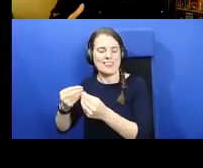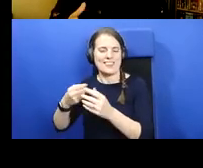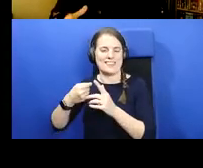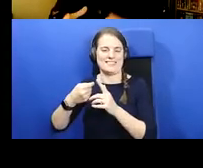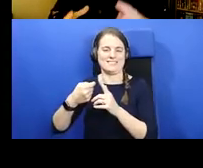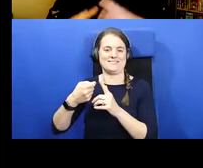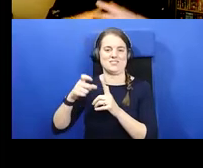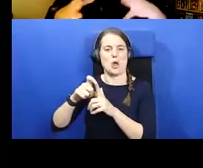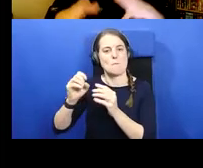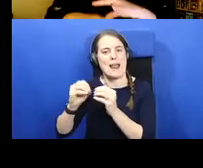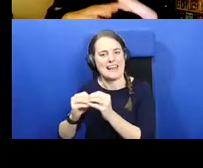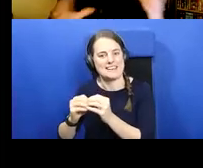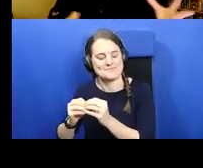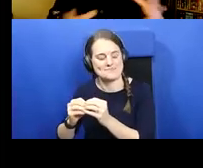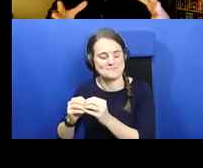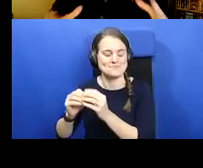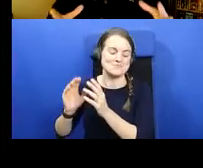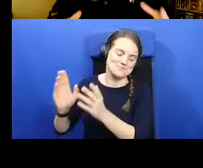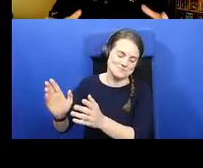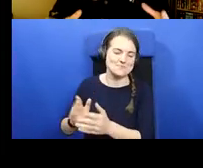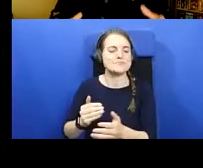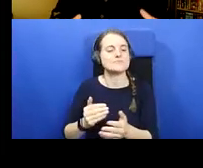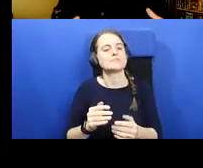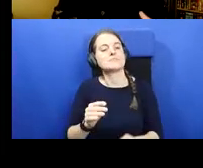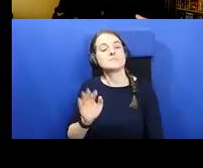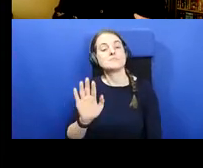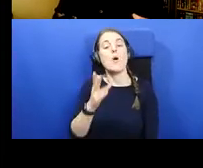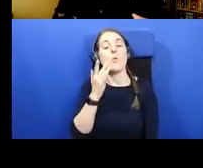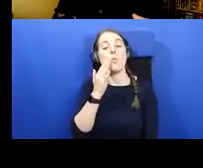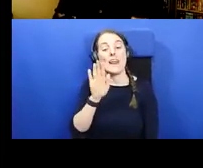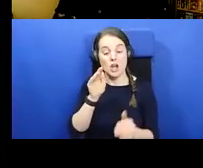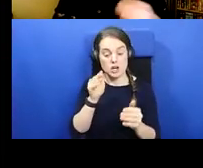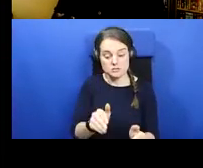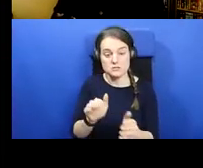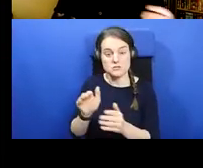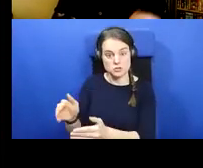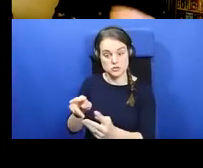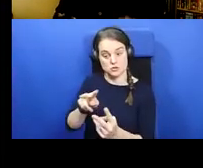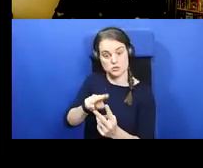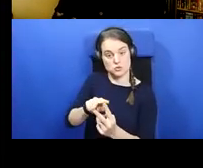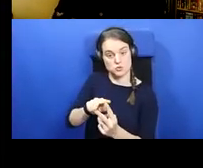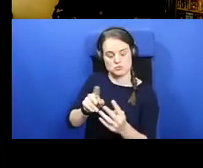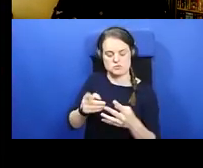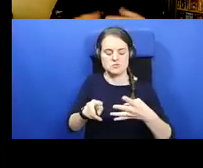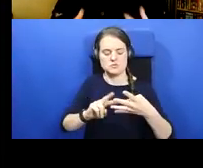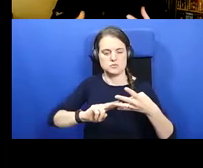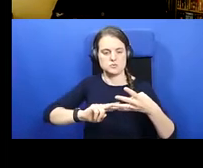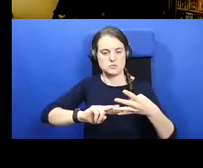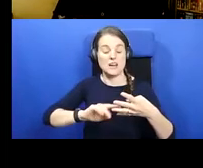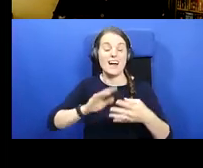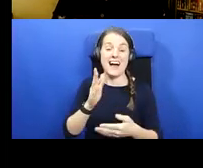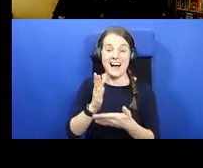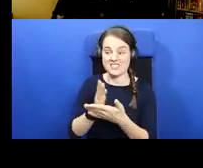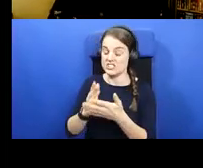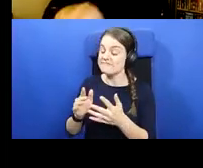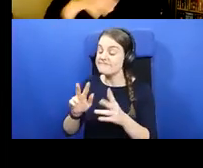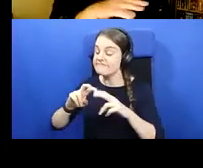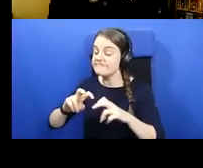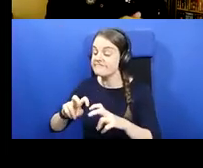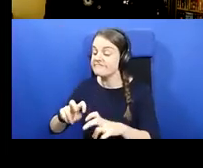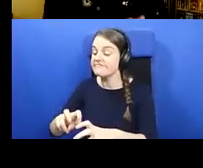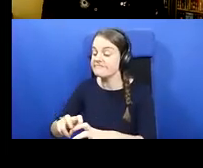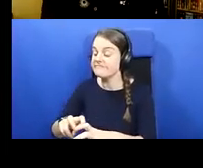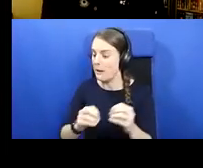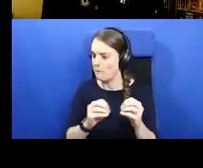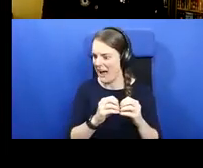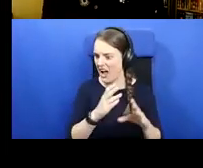went to look at these two cults, Bangor once again came to the forefront. I mean,